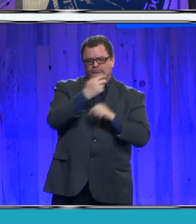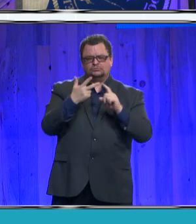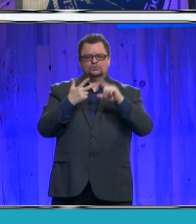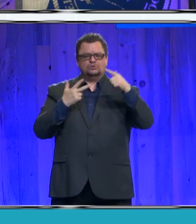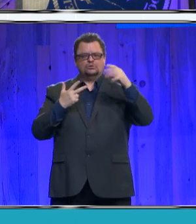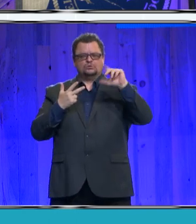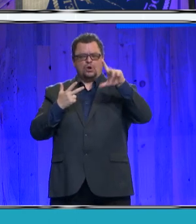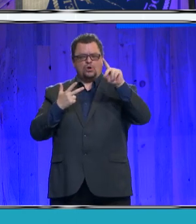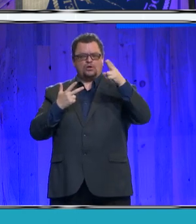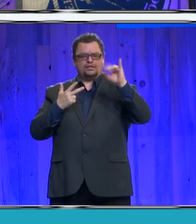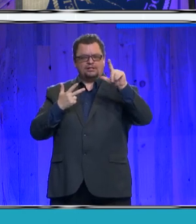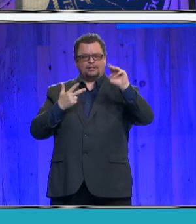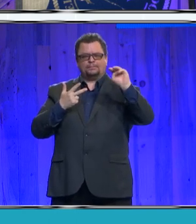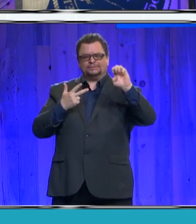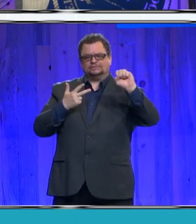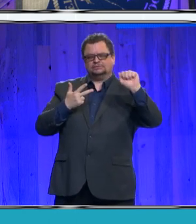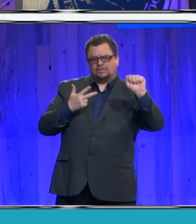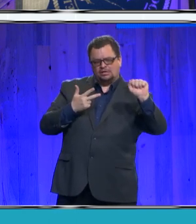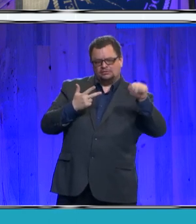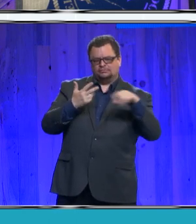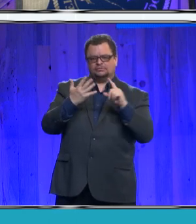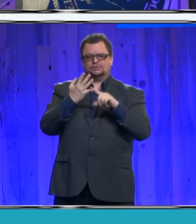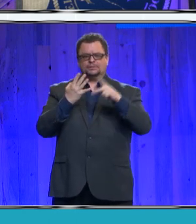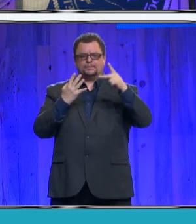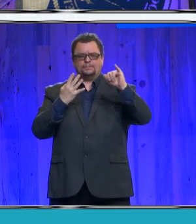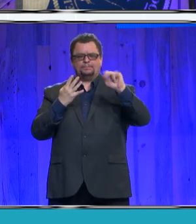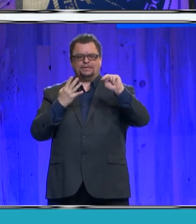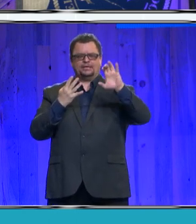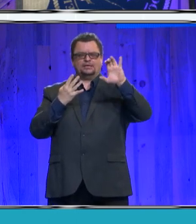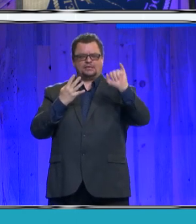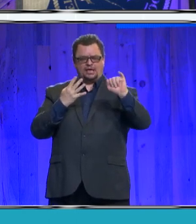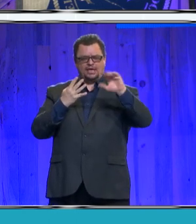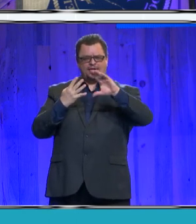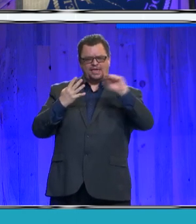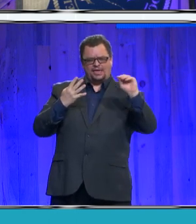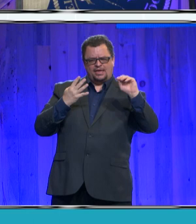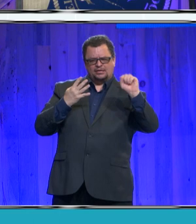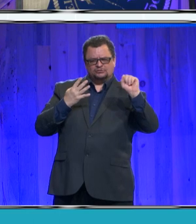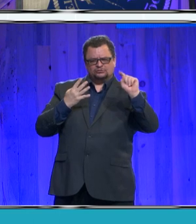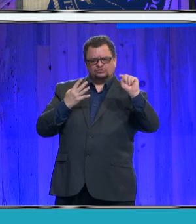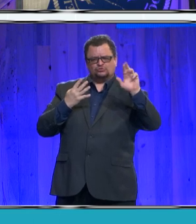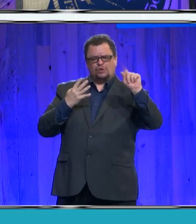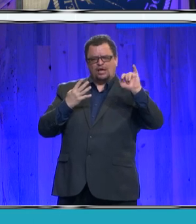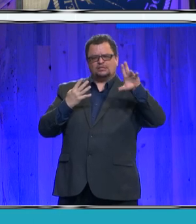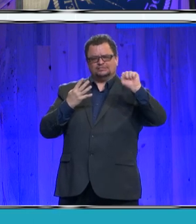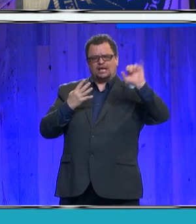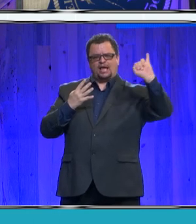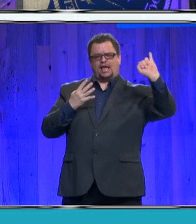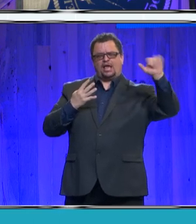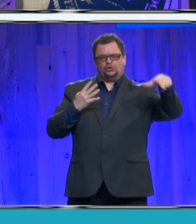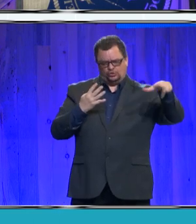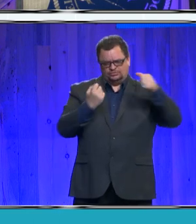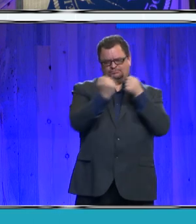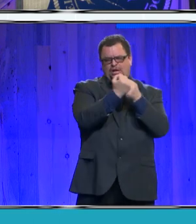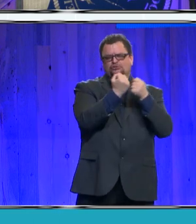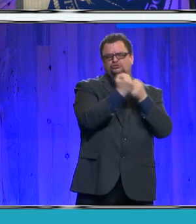Pinnaca Financial Group, and Stratus IQ Fiber Internet. Thank you, bronze sponsors.